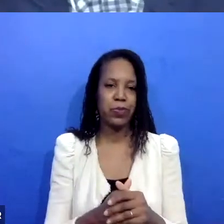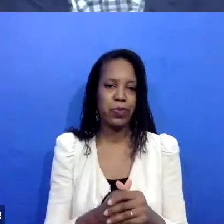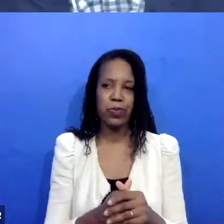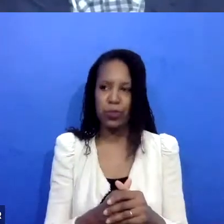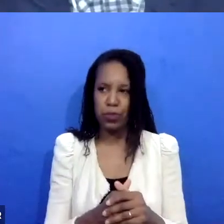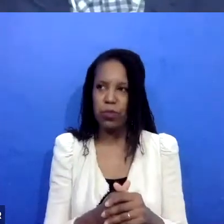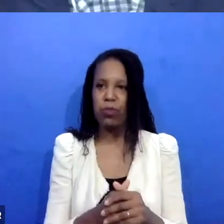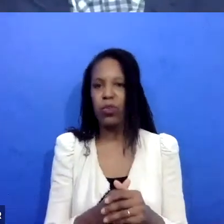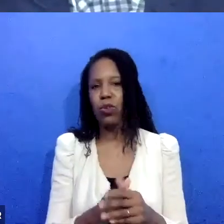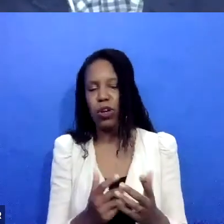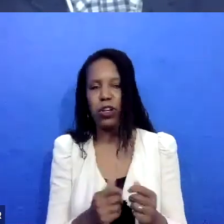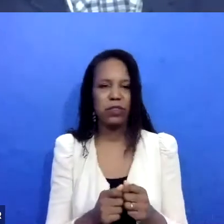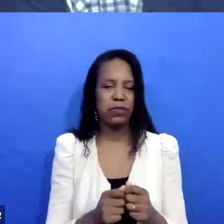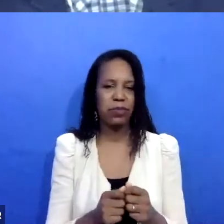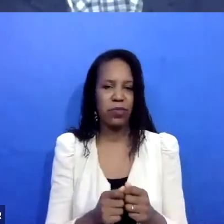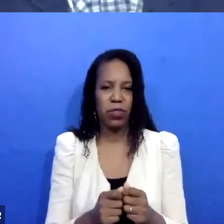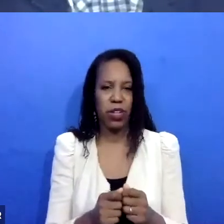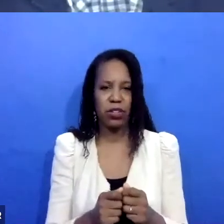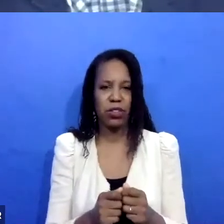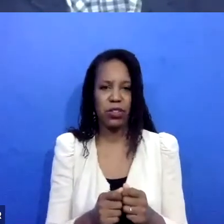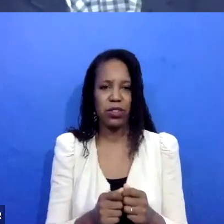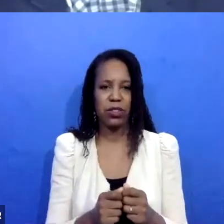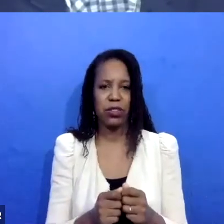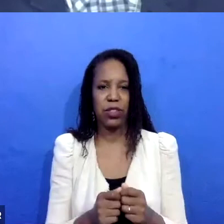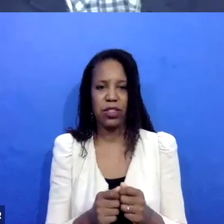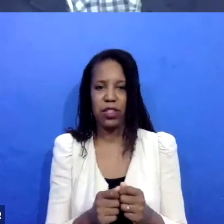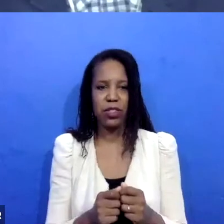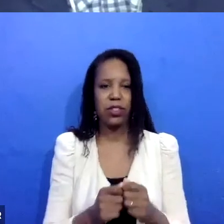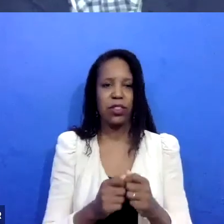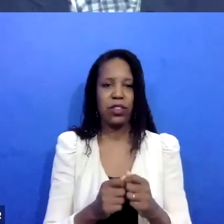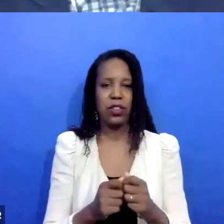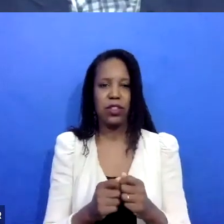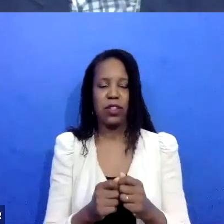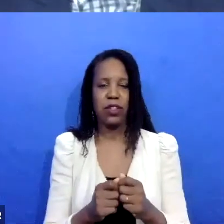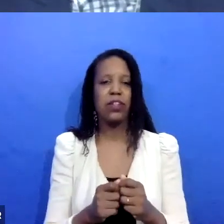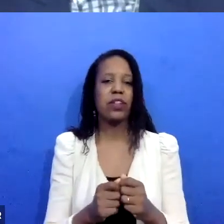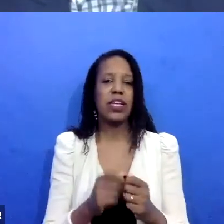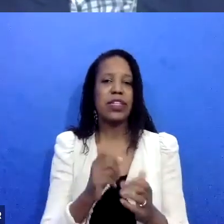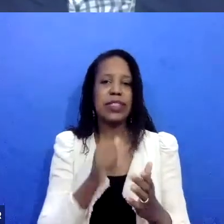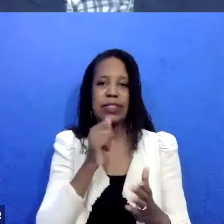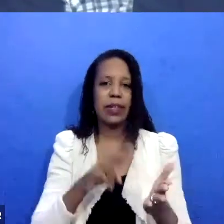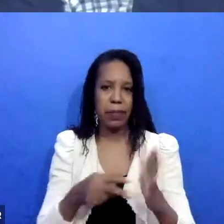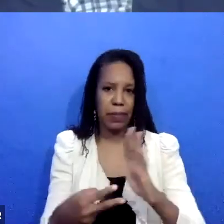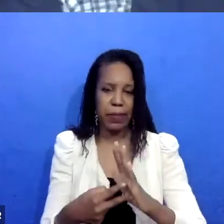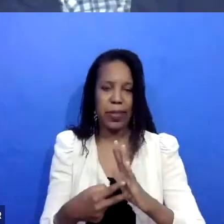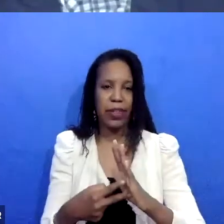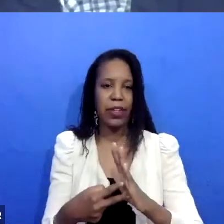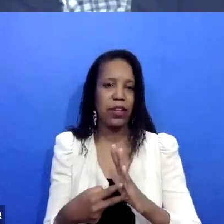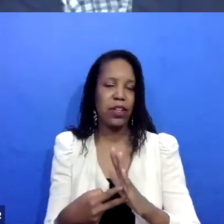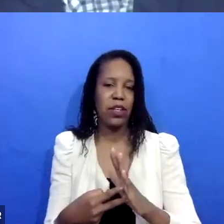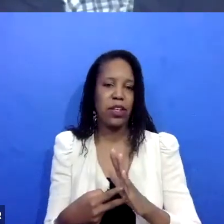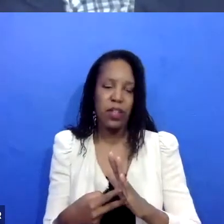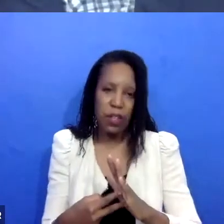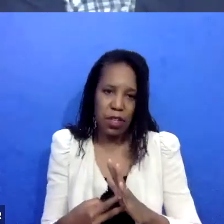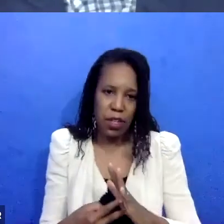to say that they're, they're mean or clueless or anything other than folks who are, who are dealing with some feelings about